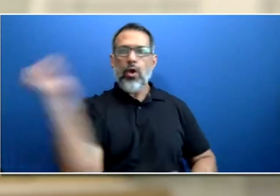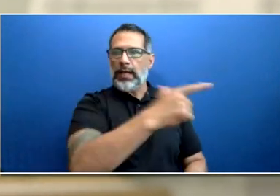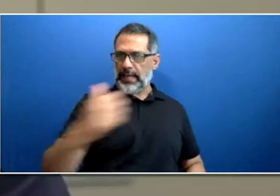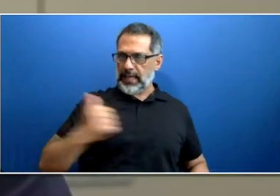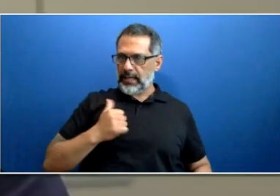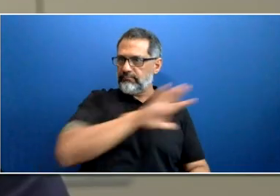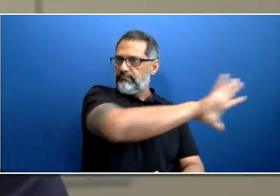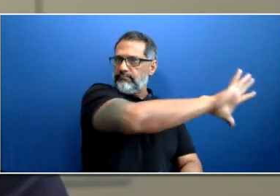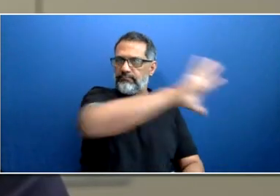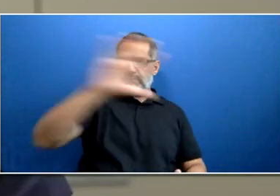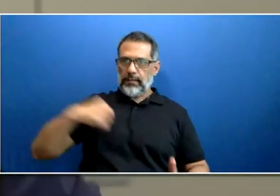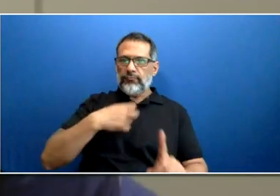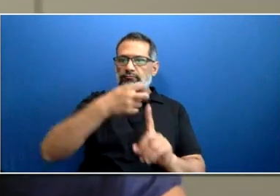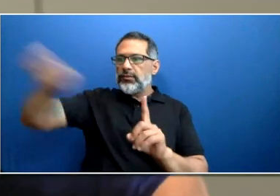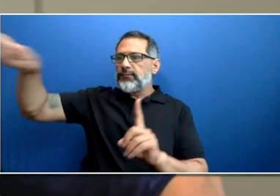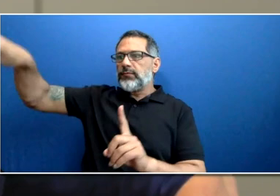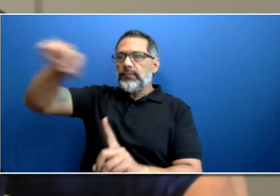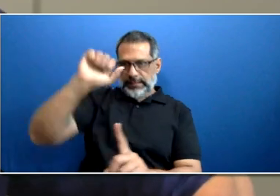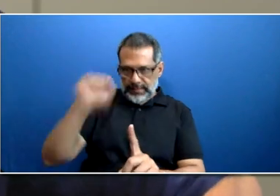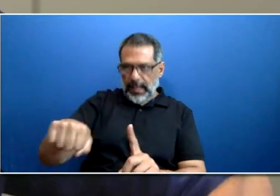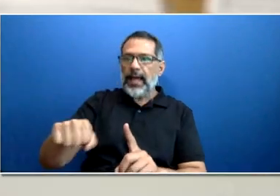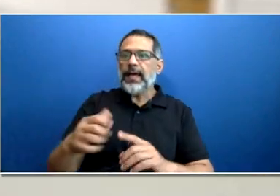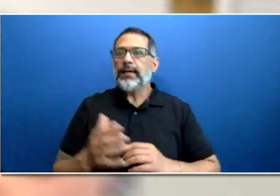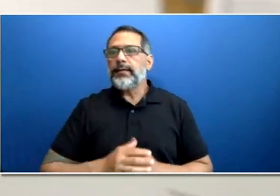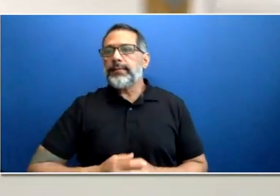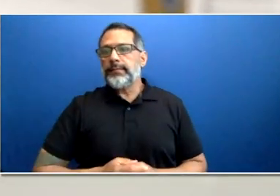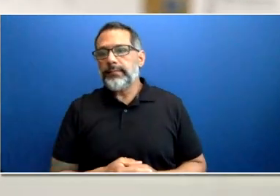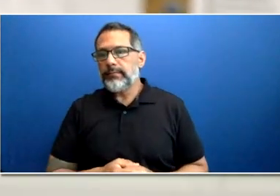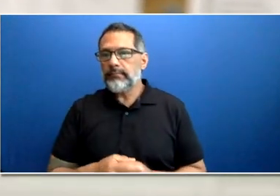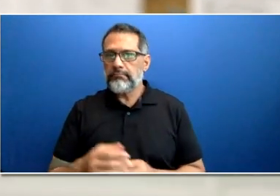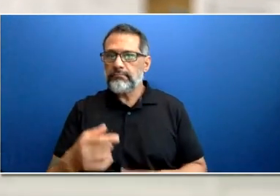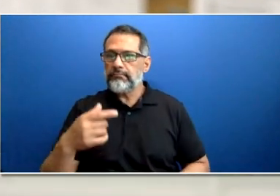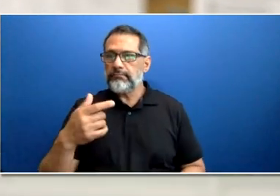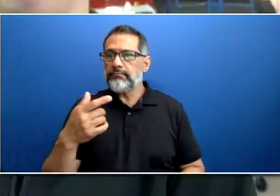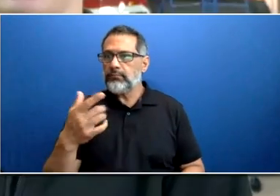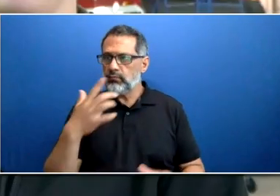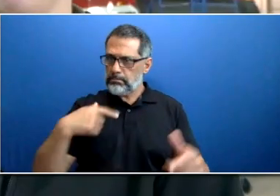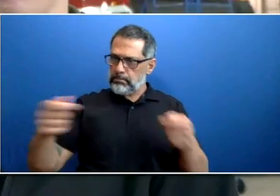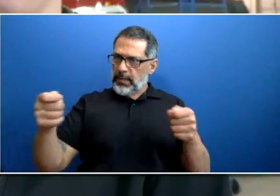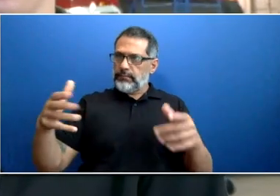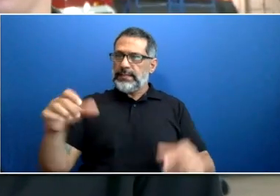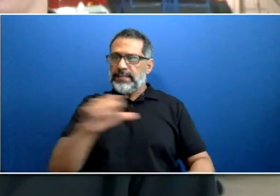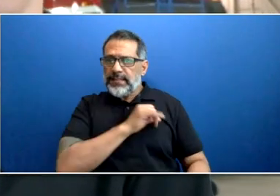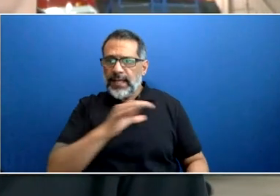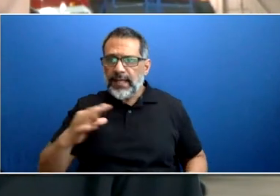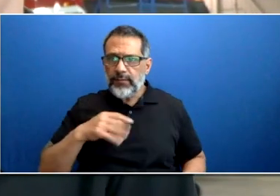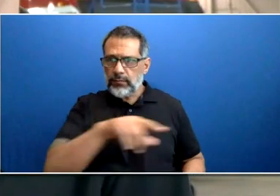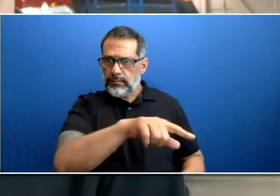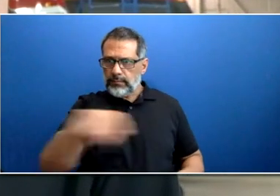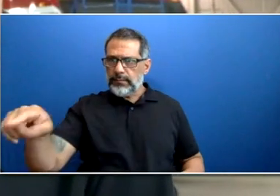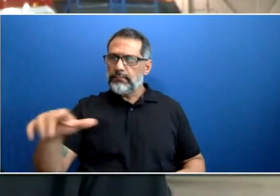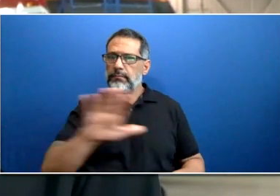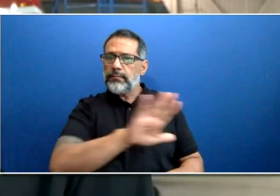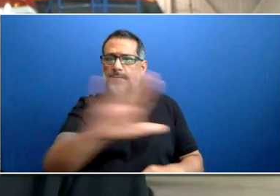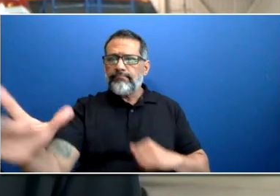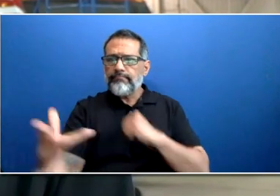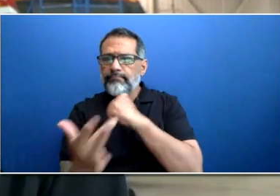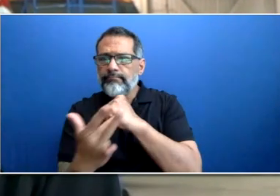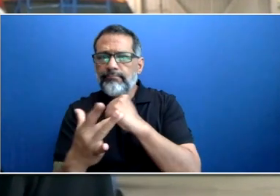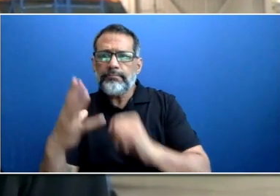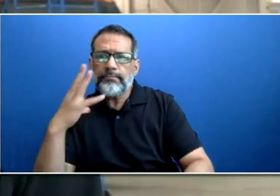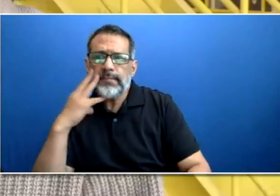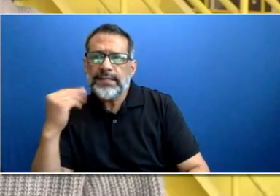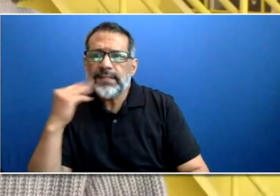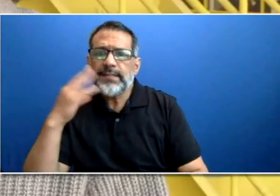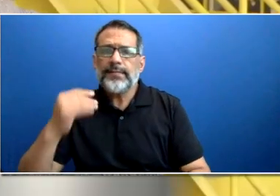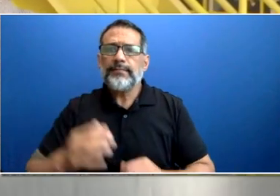personnel. It gave me the technical experience to be able to get into the rail industry. There are plenty of opportunities for movement within the company to suit